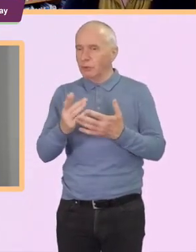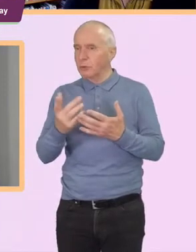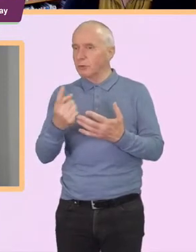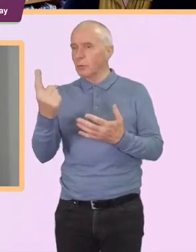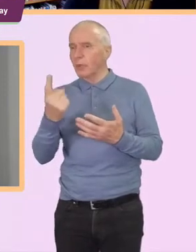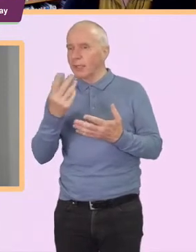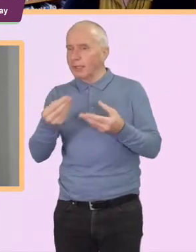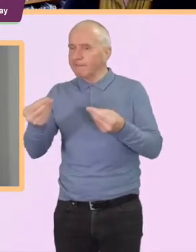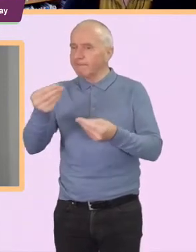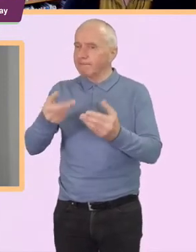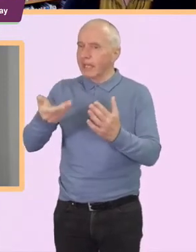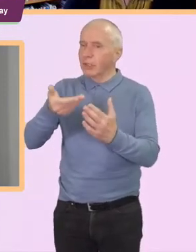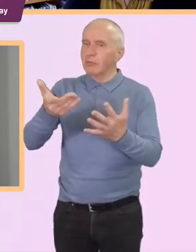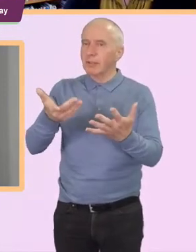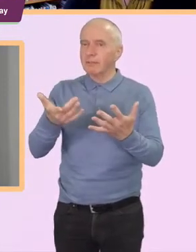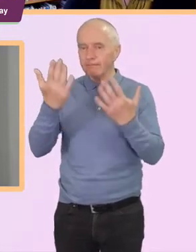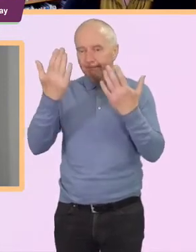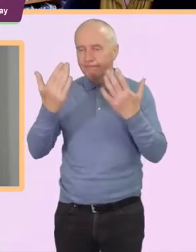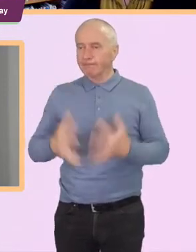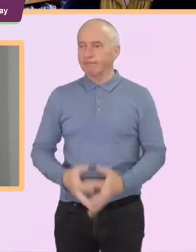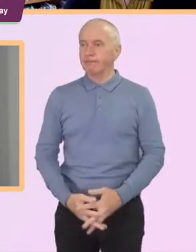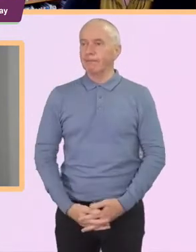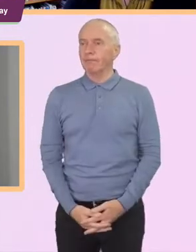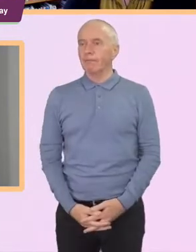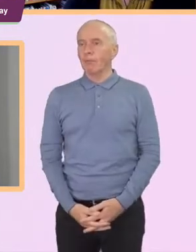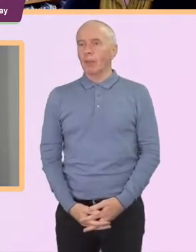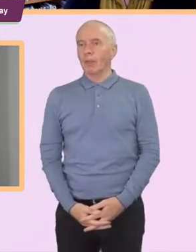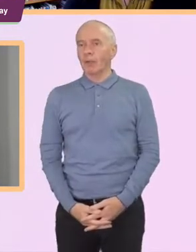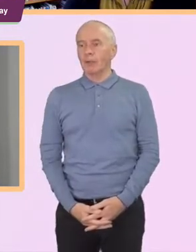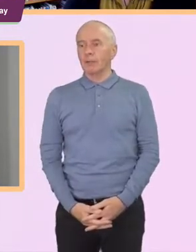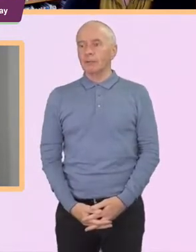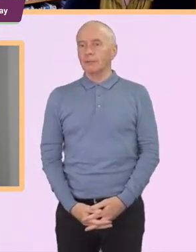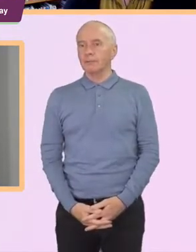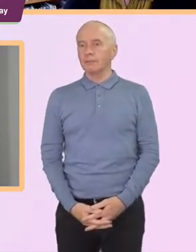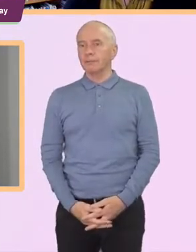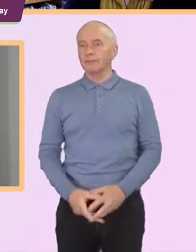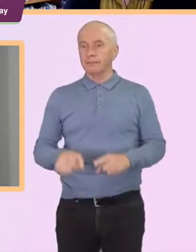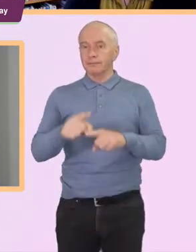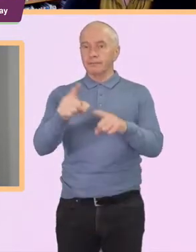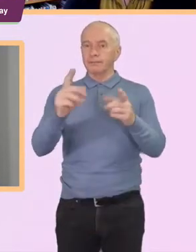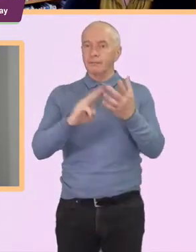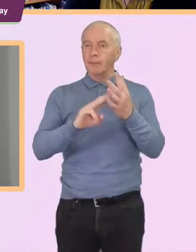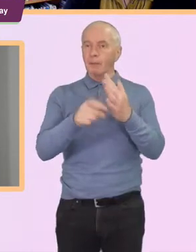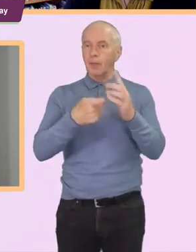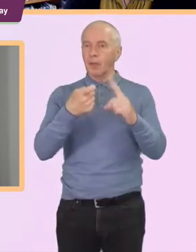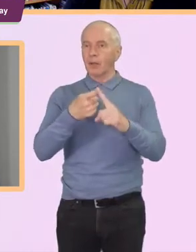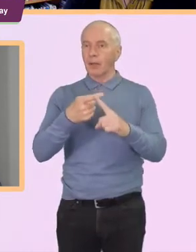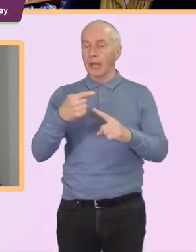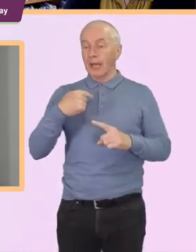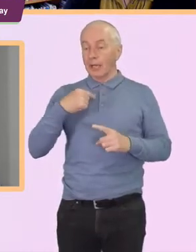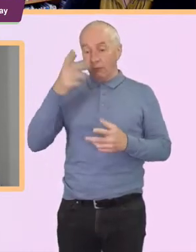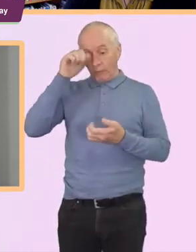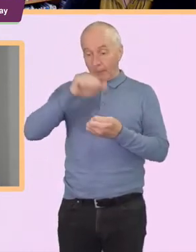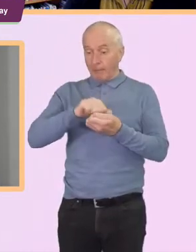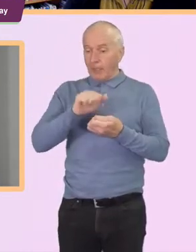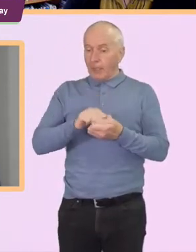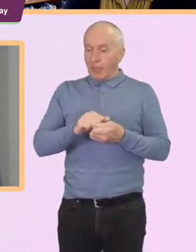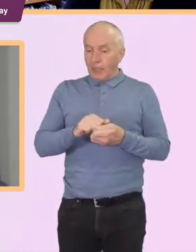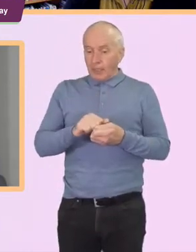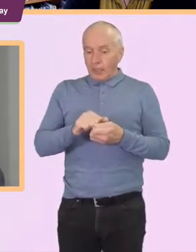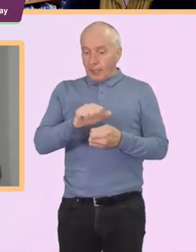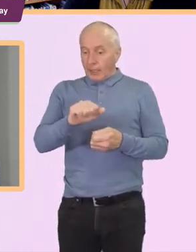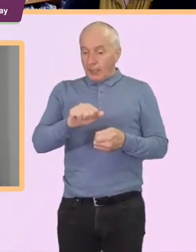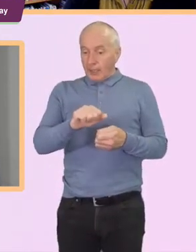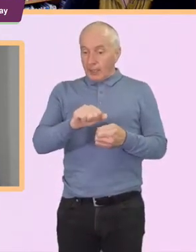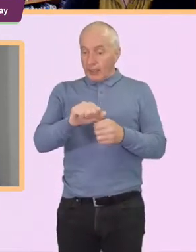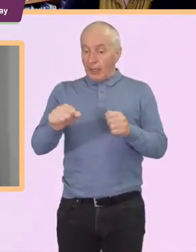to kind of respond more fully as I was listening to Arthur I I actually remembered what our own son did last summer as part